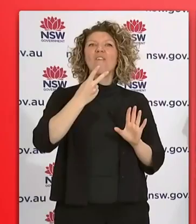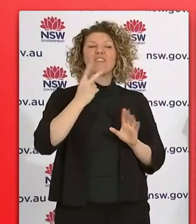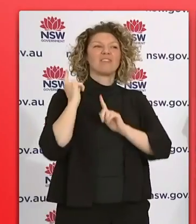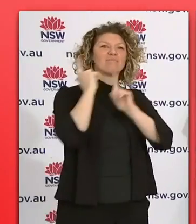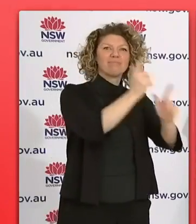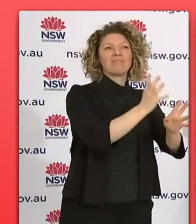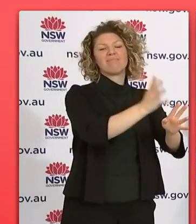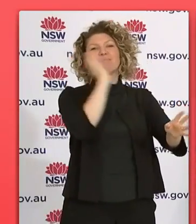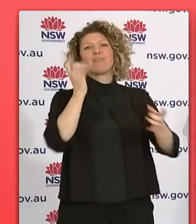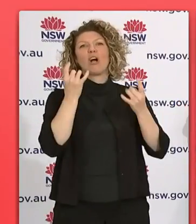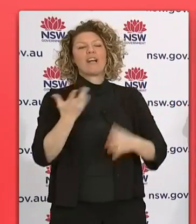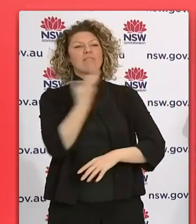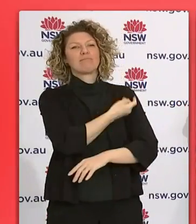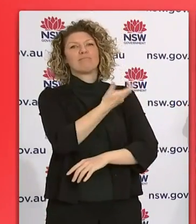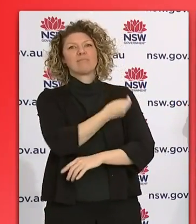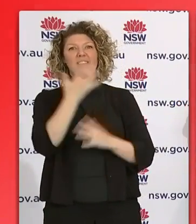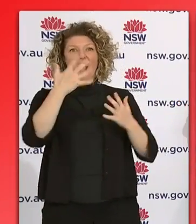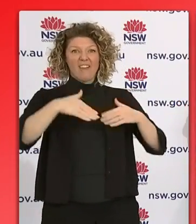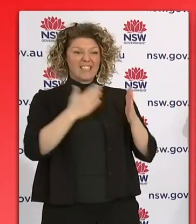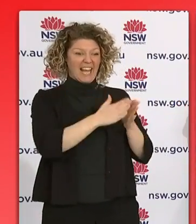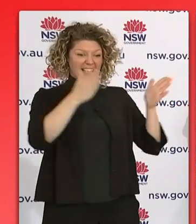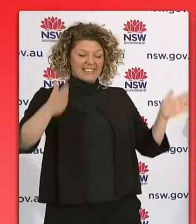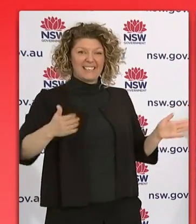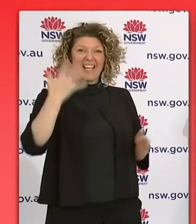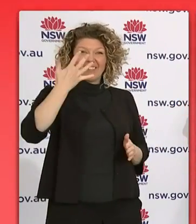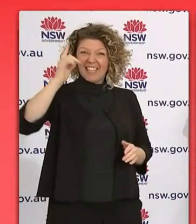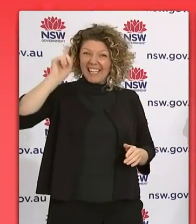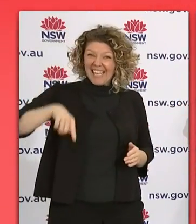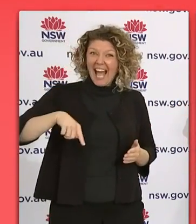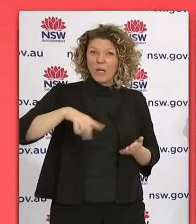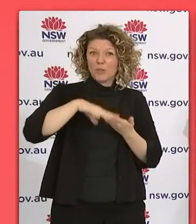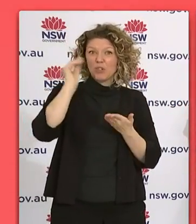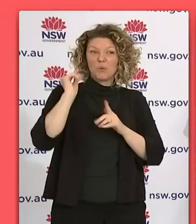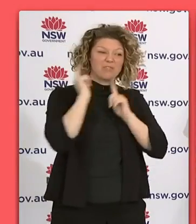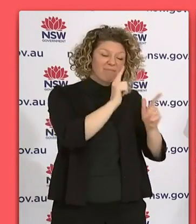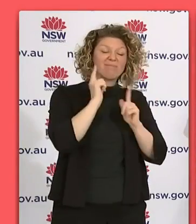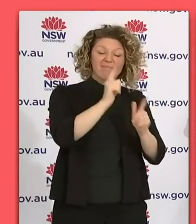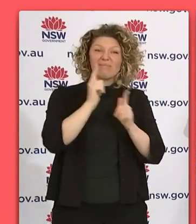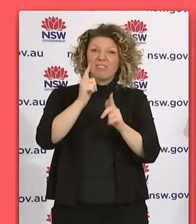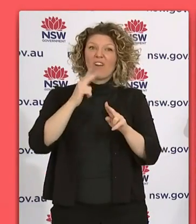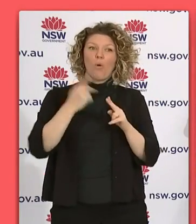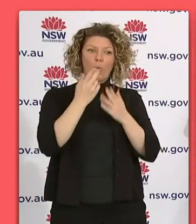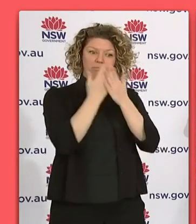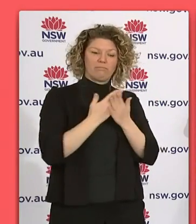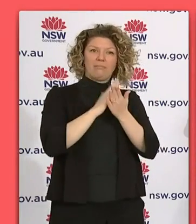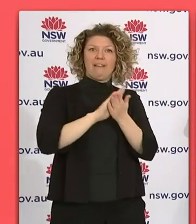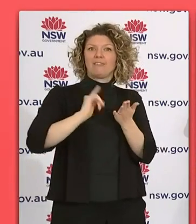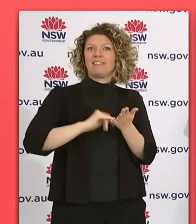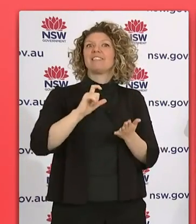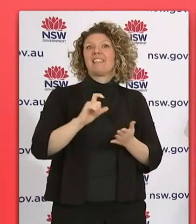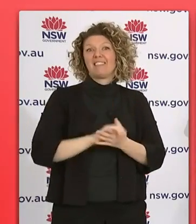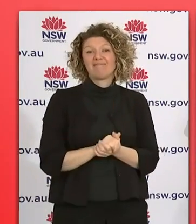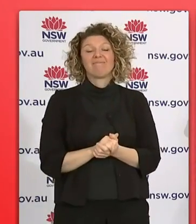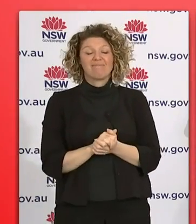a very pleasing result. In five days, we've done 15,000 HSE students. And I want to thank them all for coming forward and getting the jab.